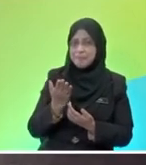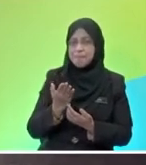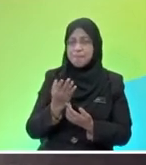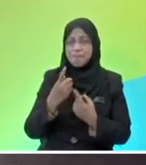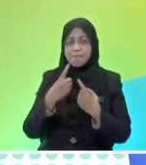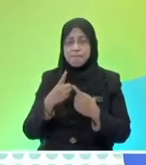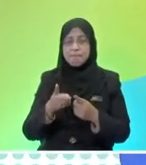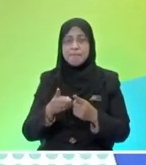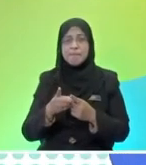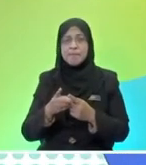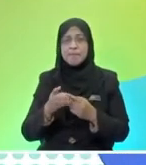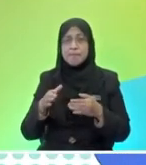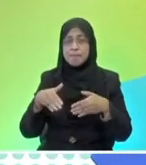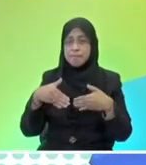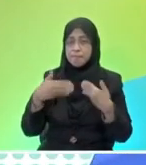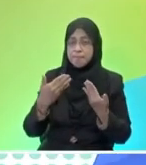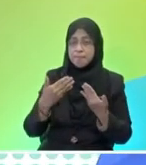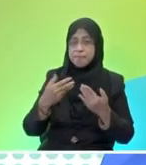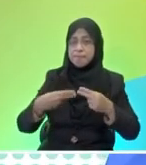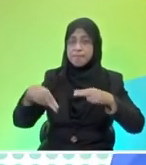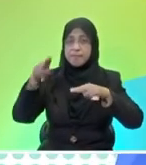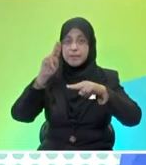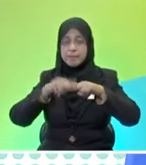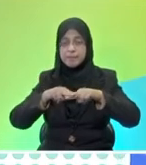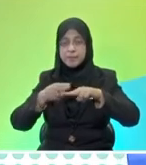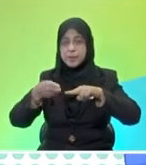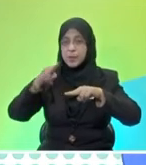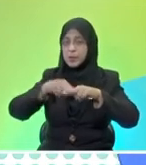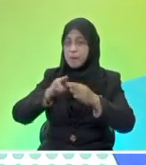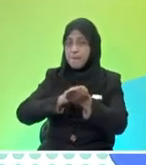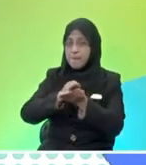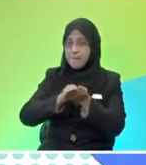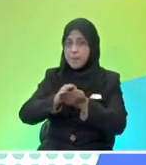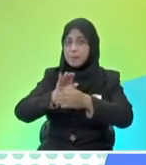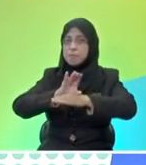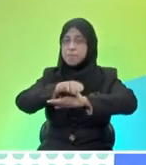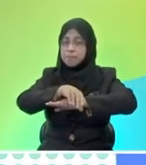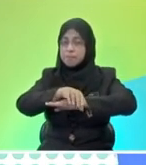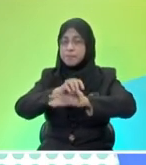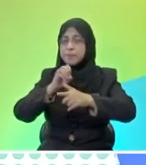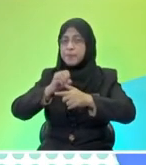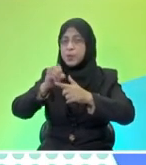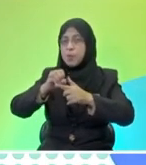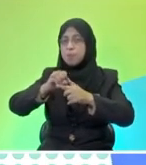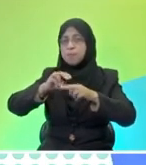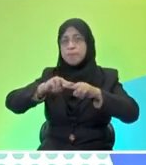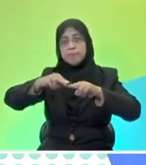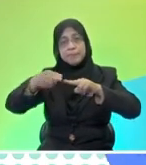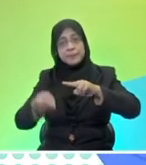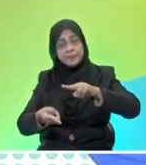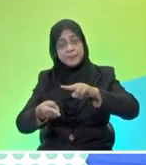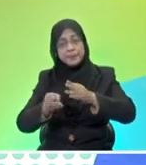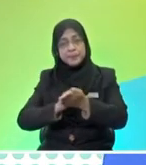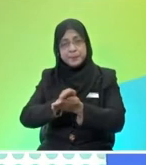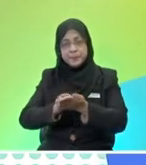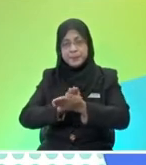me know how to increase uh frictional force or reduce frictional force in our daily life who wants to